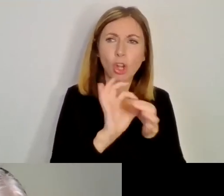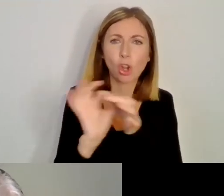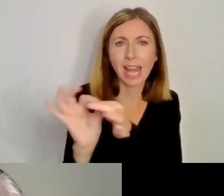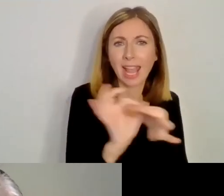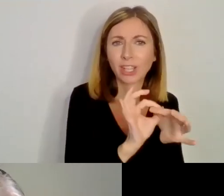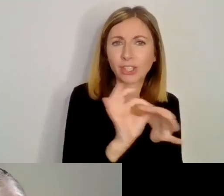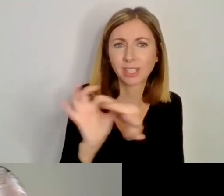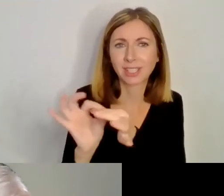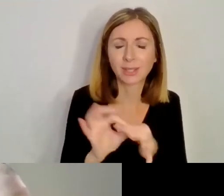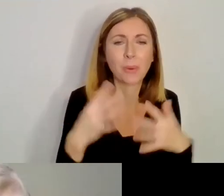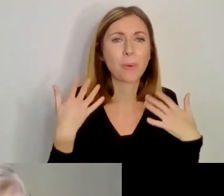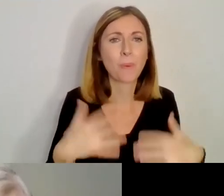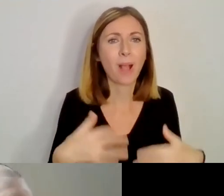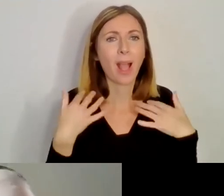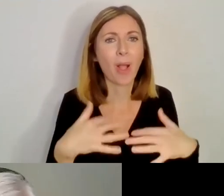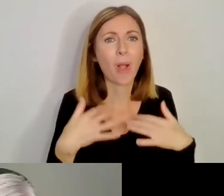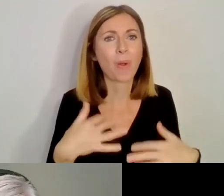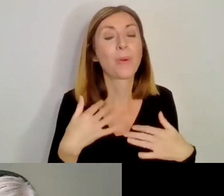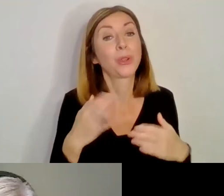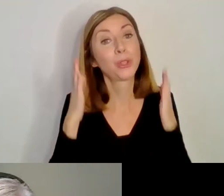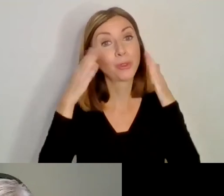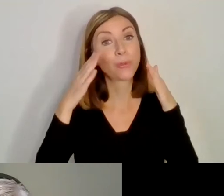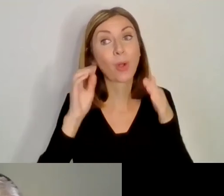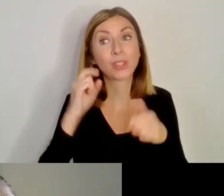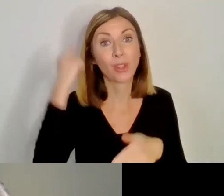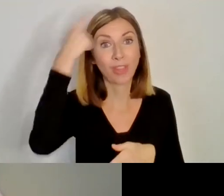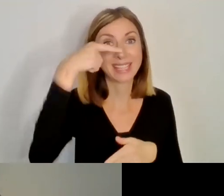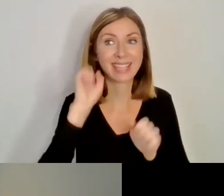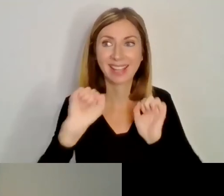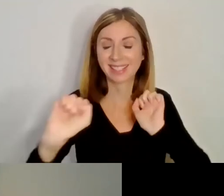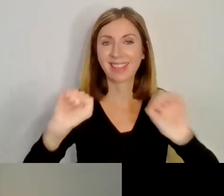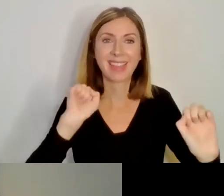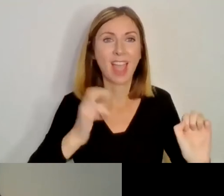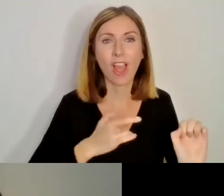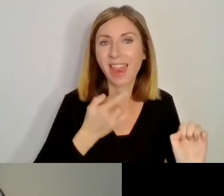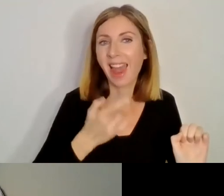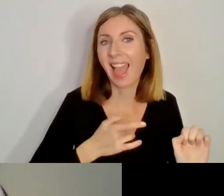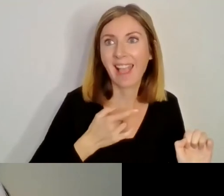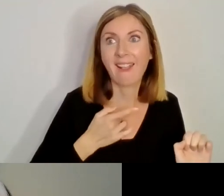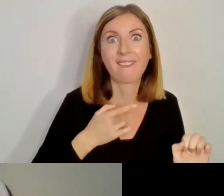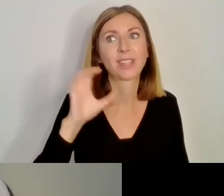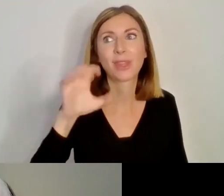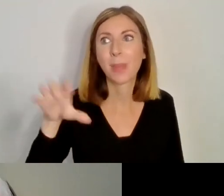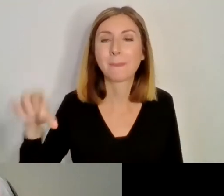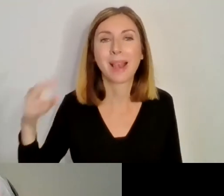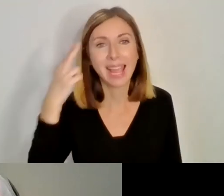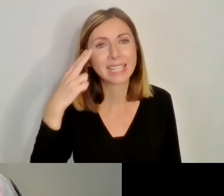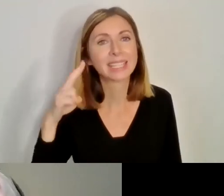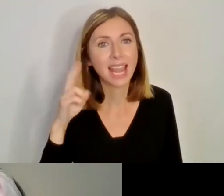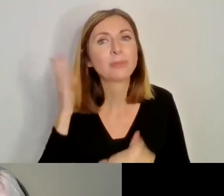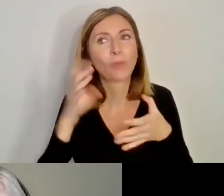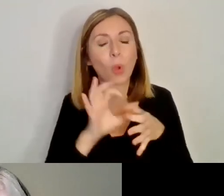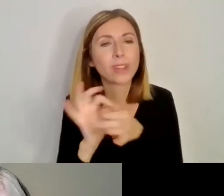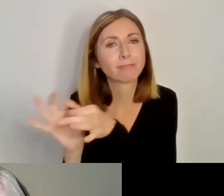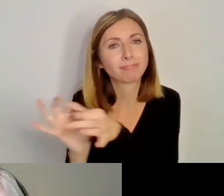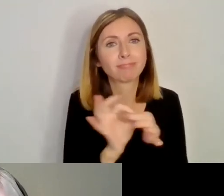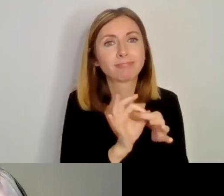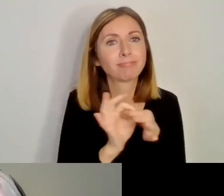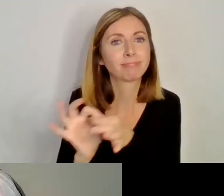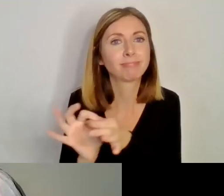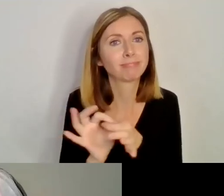approach that you that you took with the saints lives and the martyrologies and the place names and, of course, I mean, nowhere better than